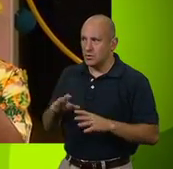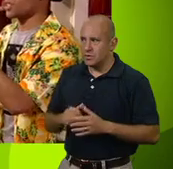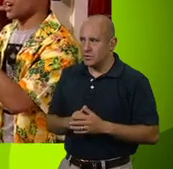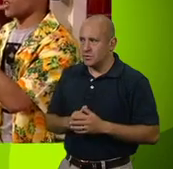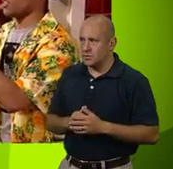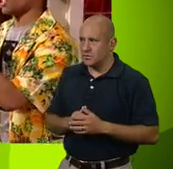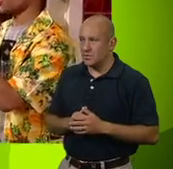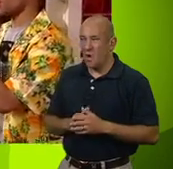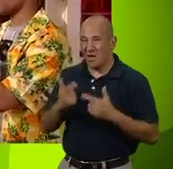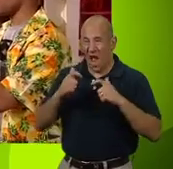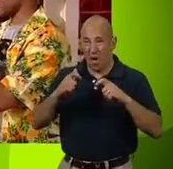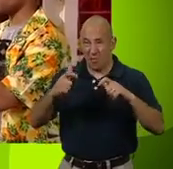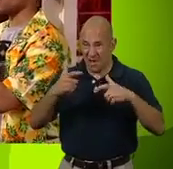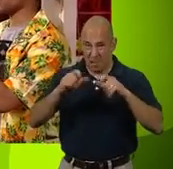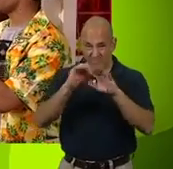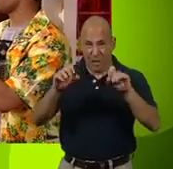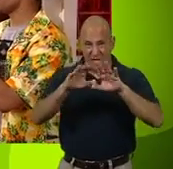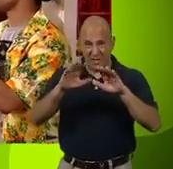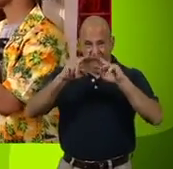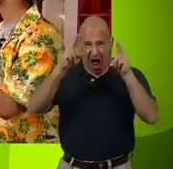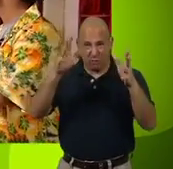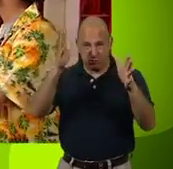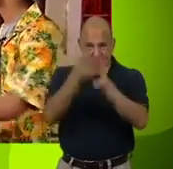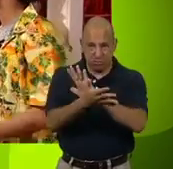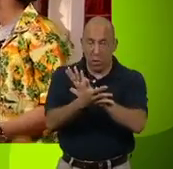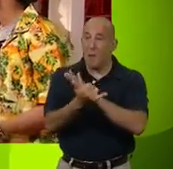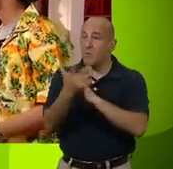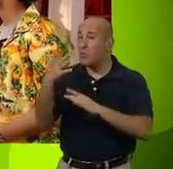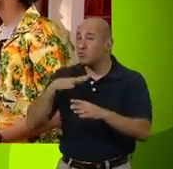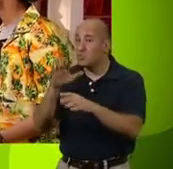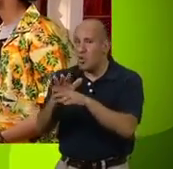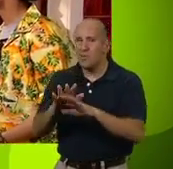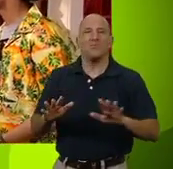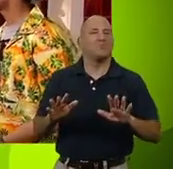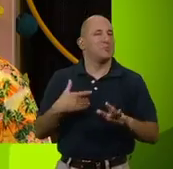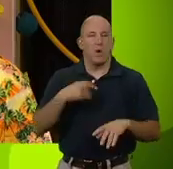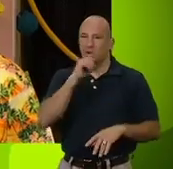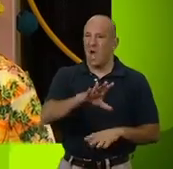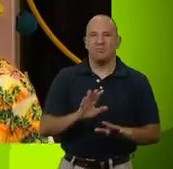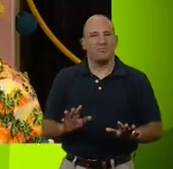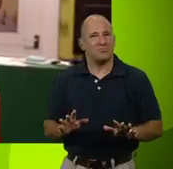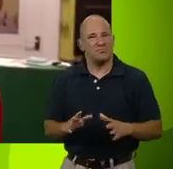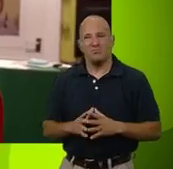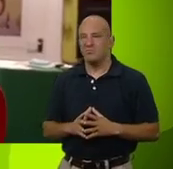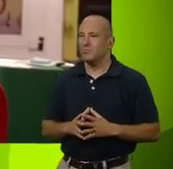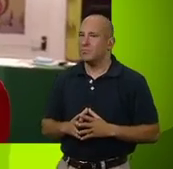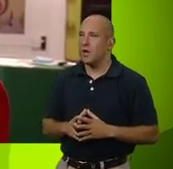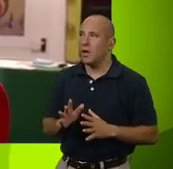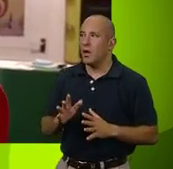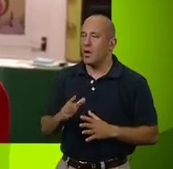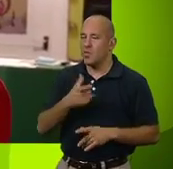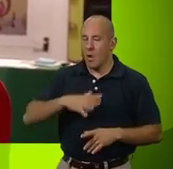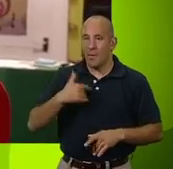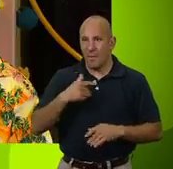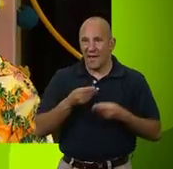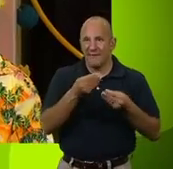Or he'll just carry on until he's trashed the whole house. Unless you want to step in, that is. I'm not yelling at him. Maybe I could give